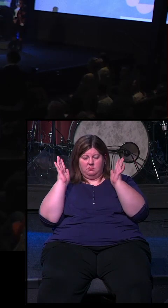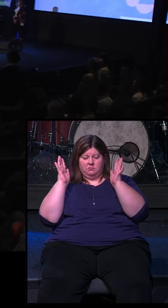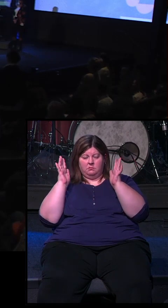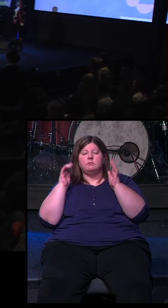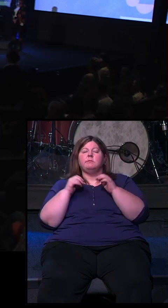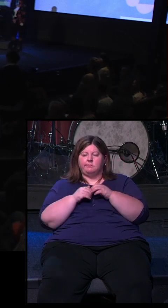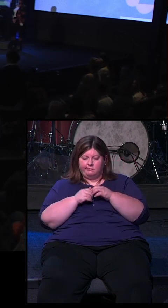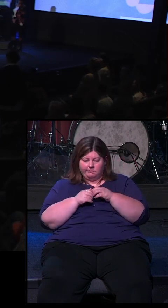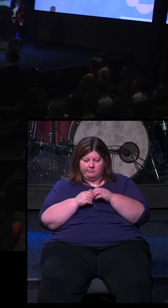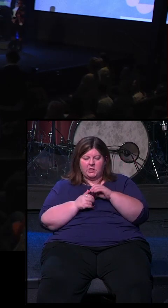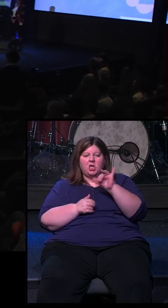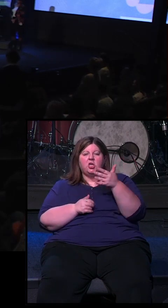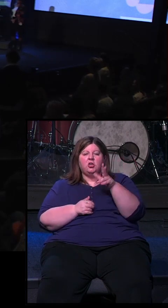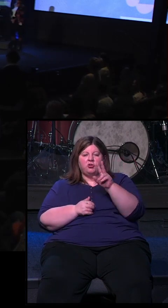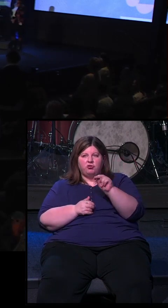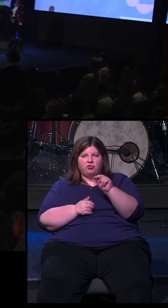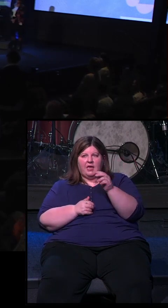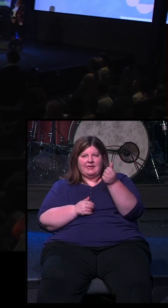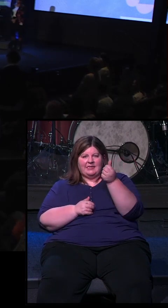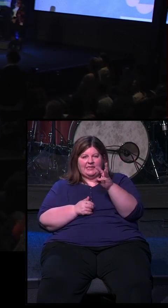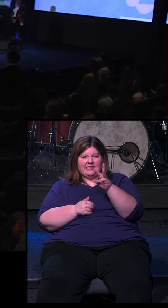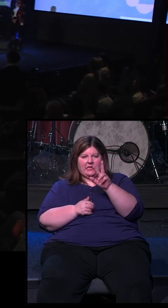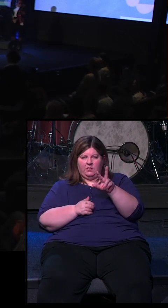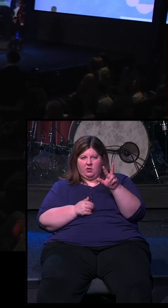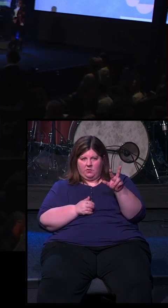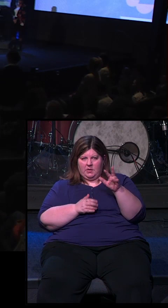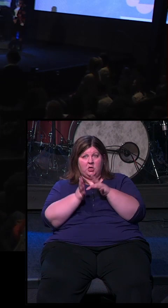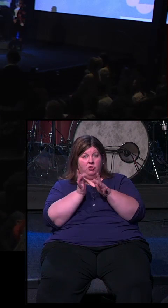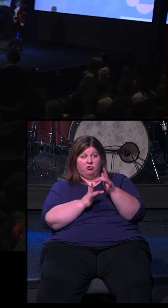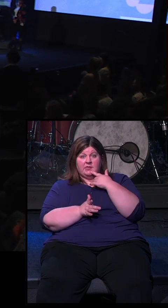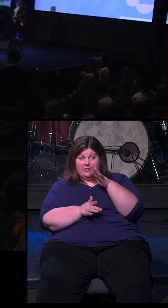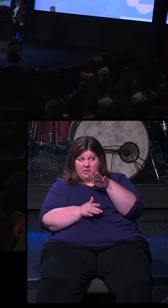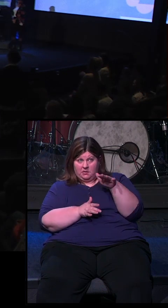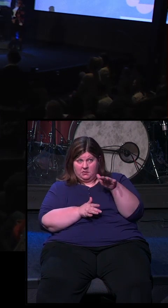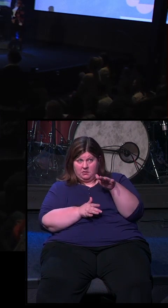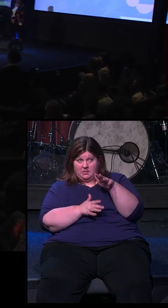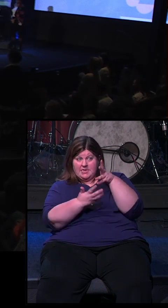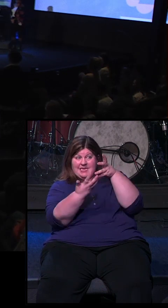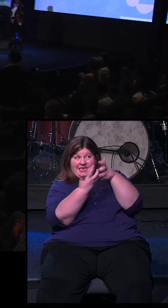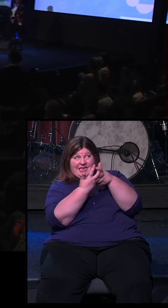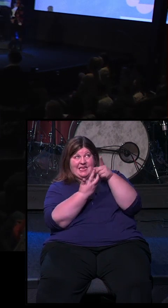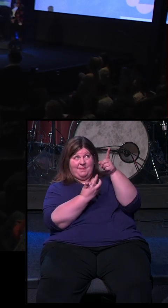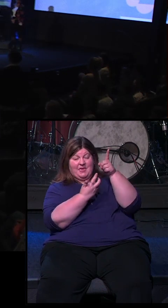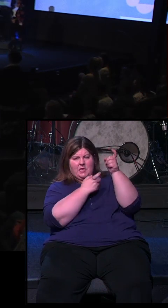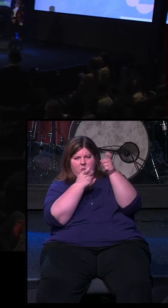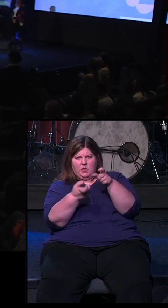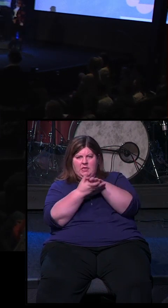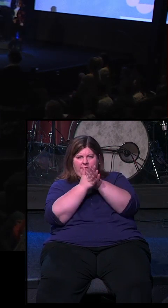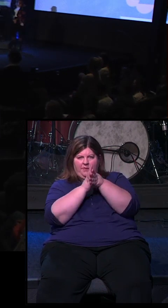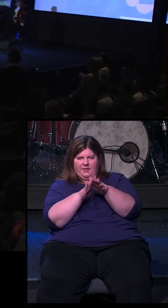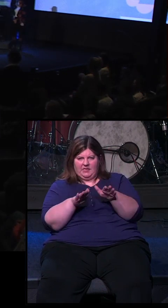Jesus' words in John 16, 33. Jesus says, in me, you will have peace.